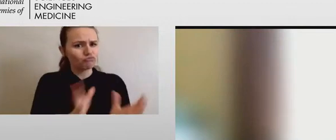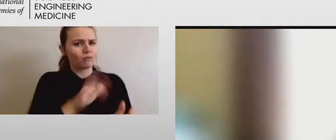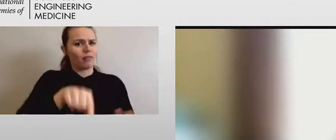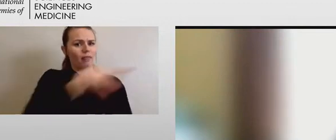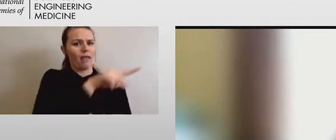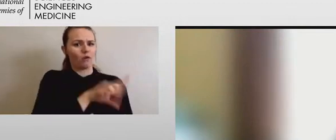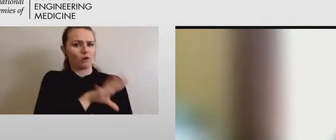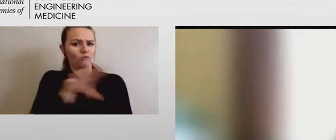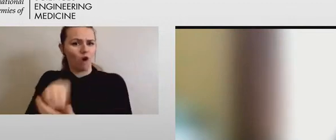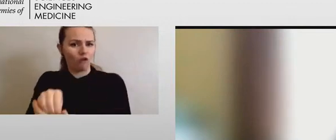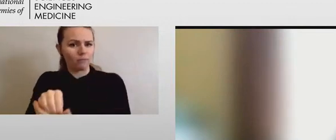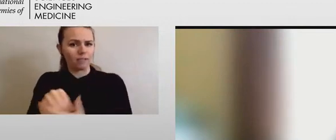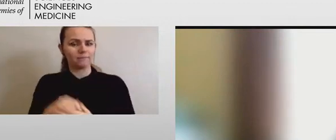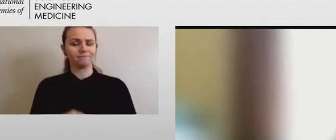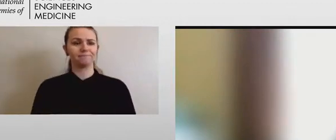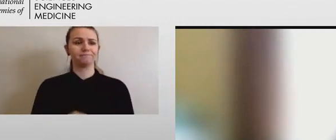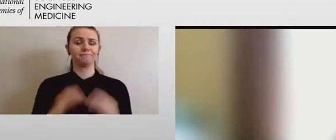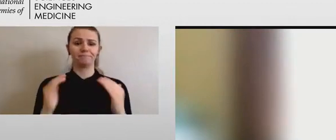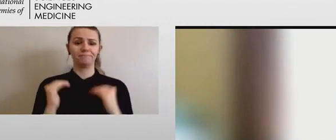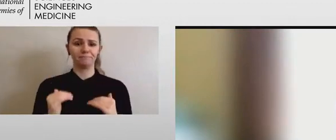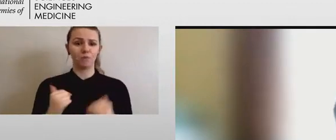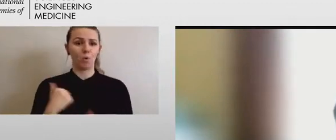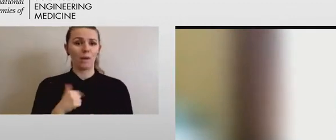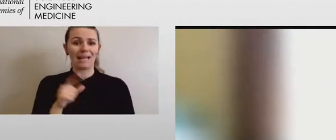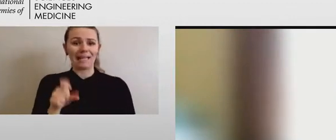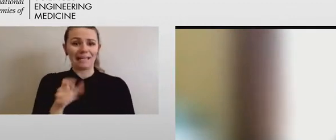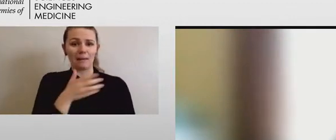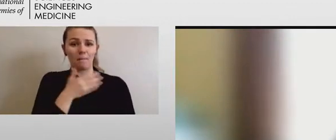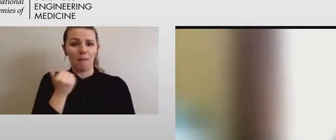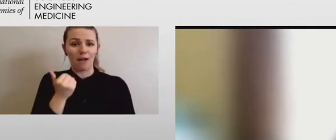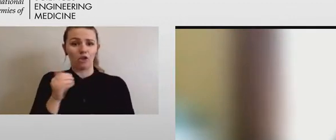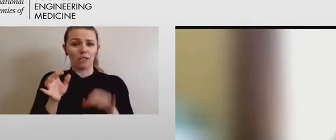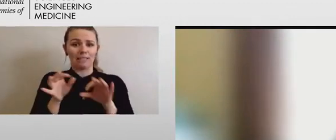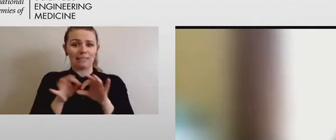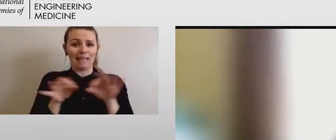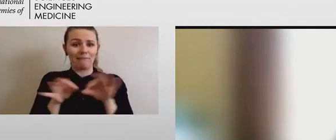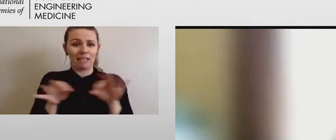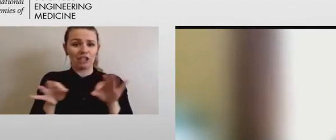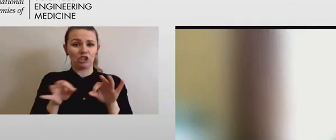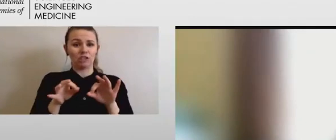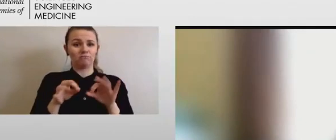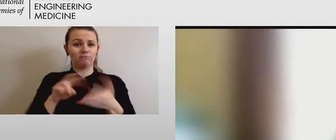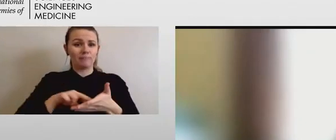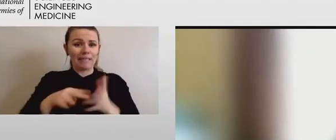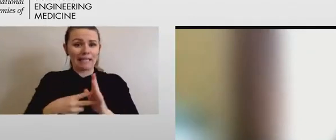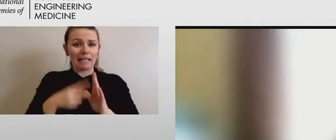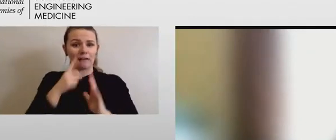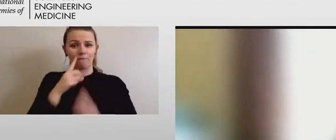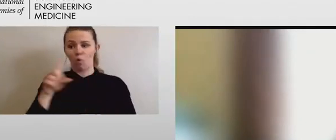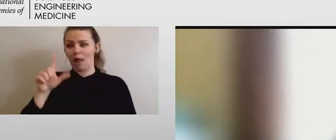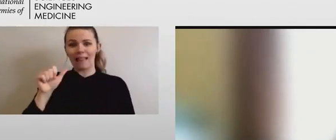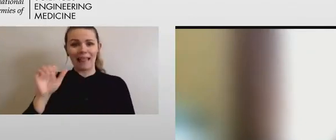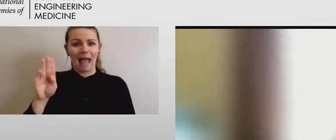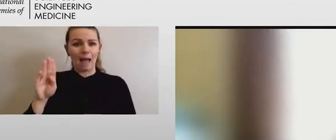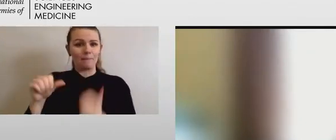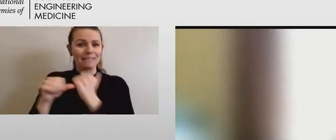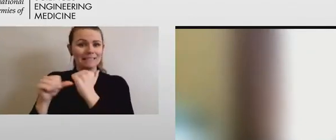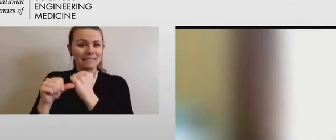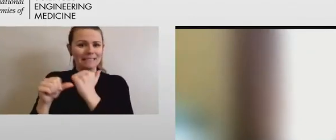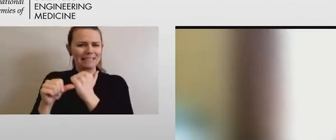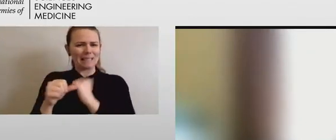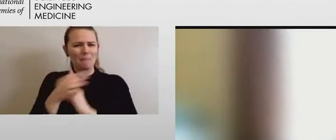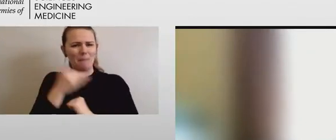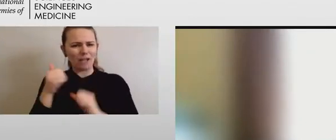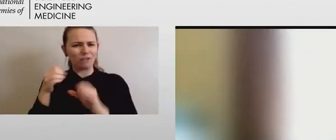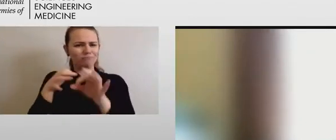There needs to be a better definition of what lab assistants are needed for students and what their